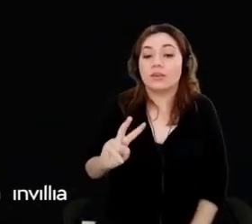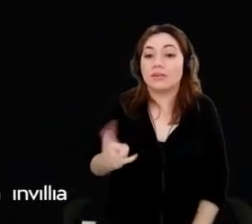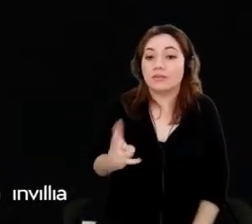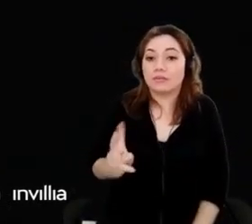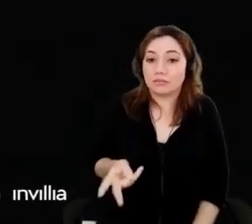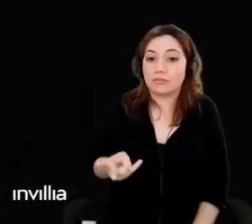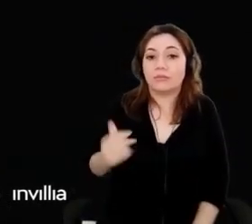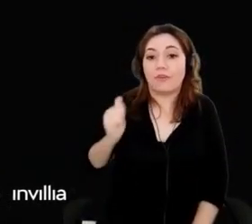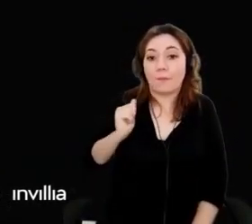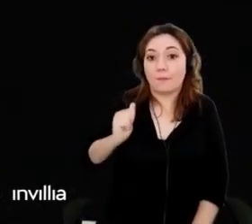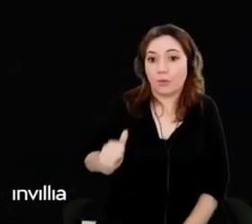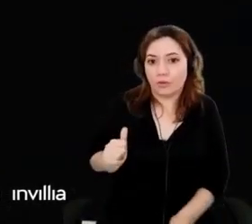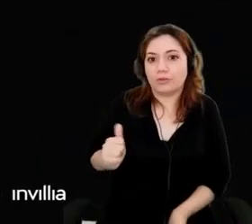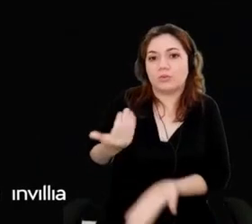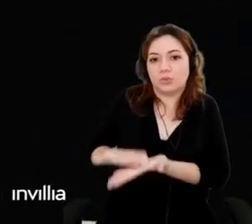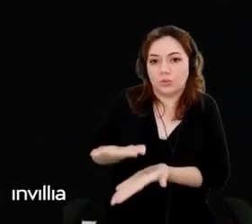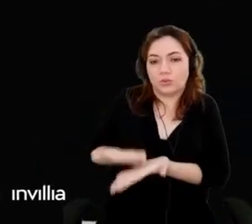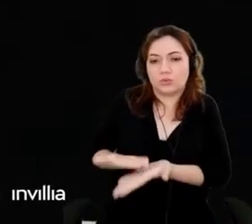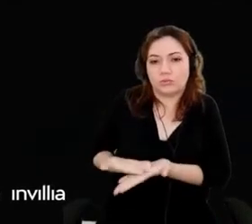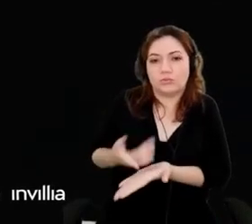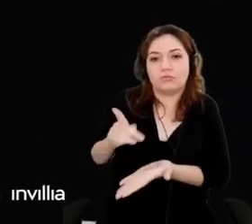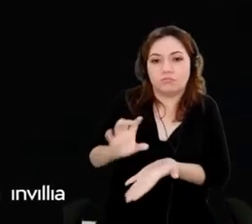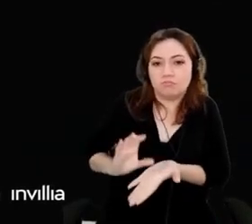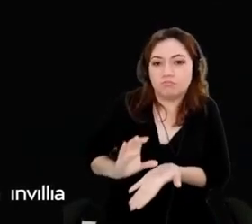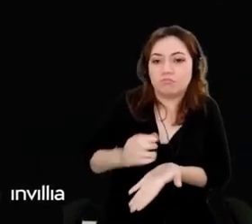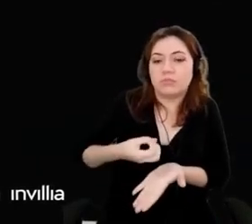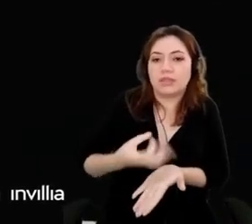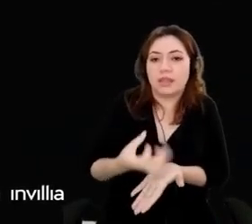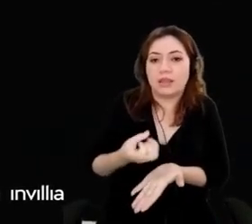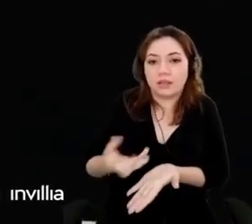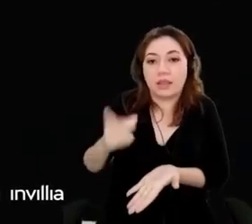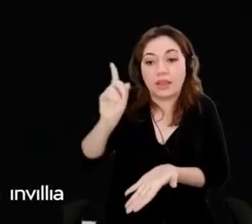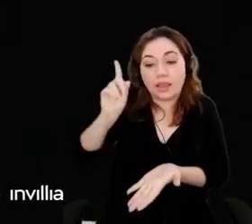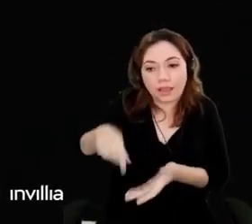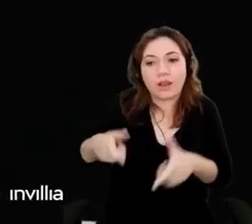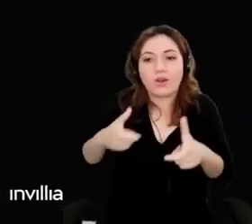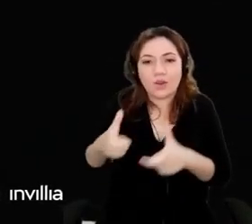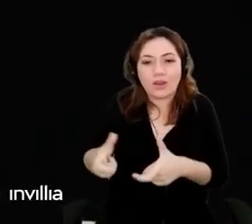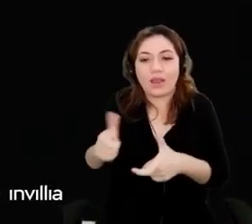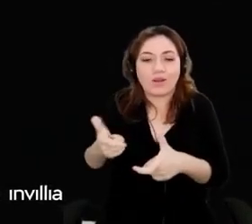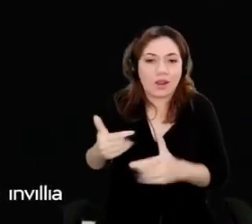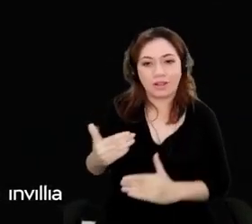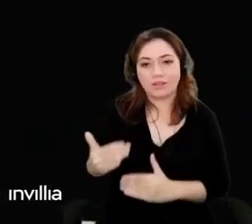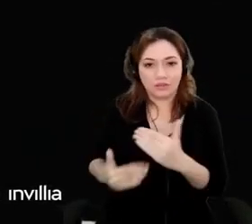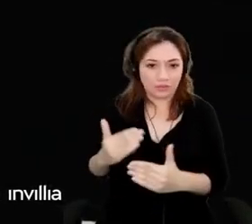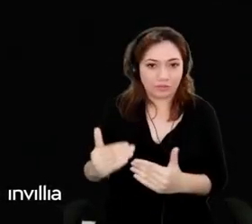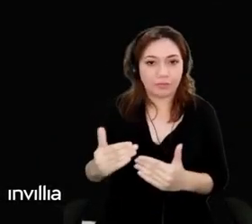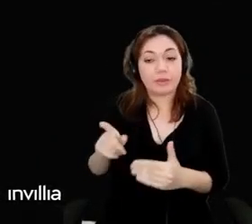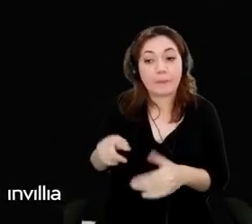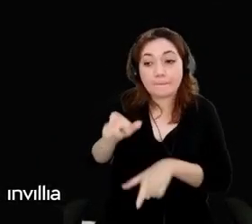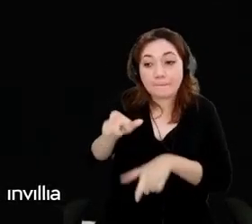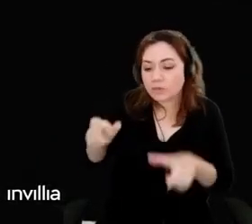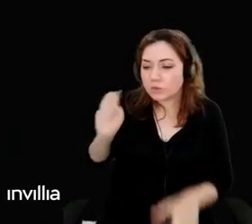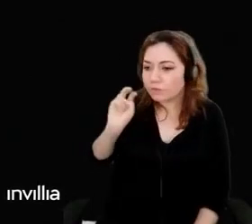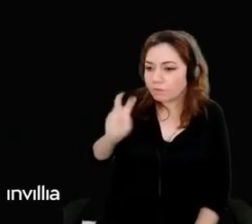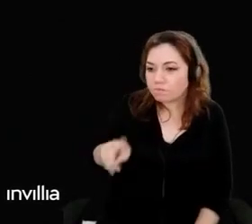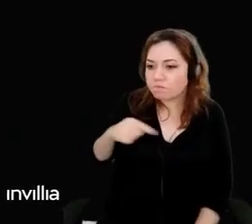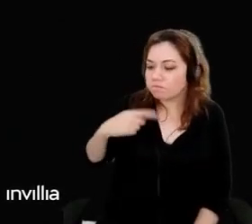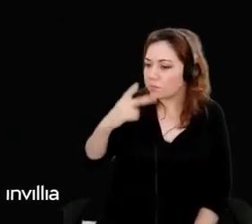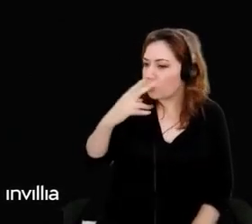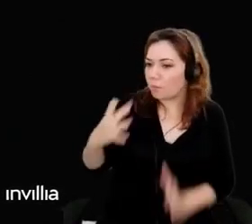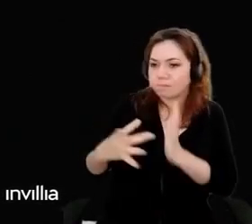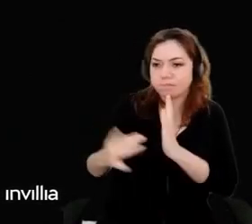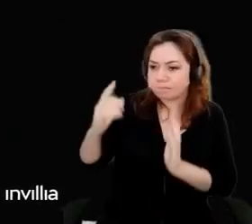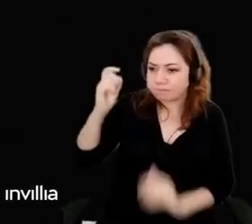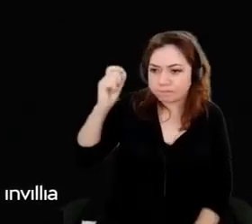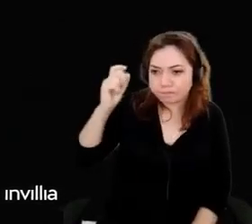underdeveloped regions, with brilliant talent that is just asking for an opportunity